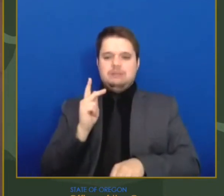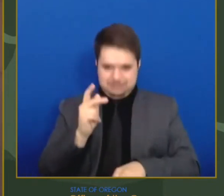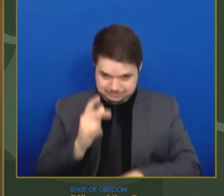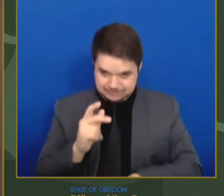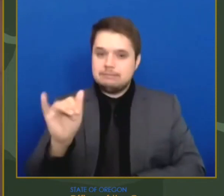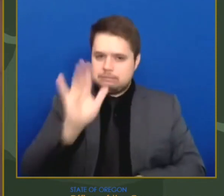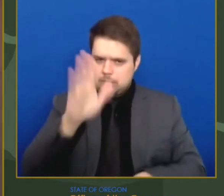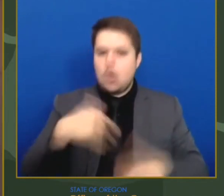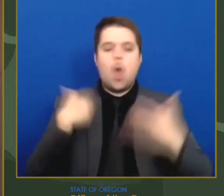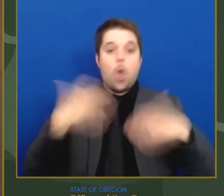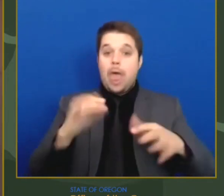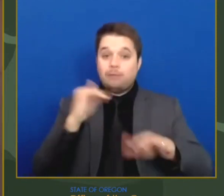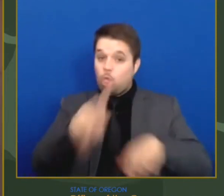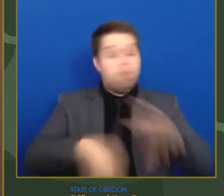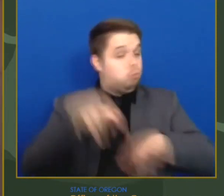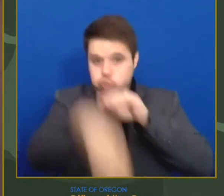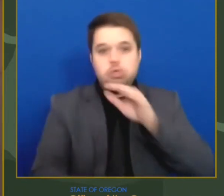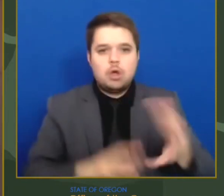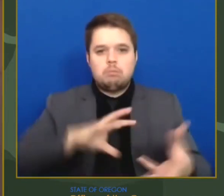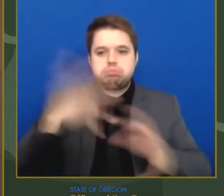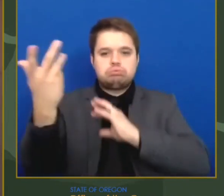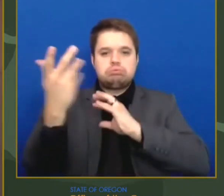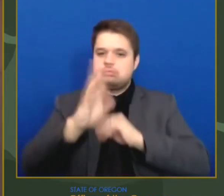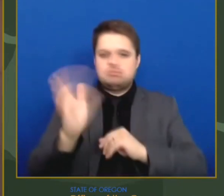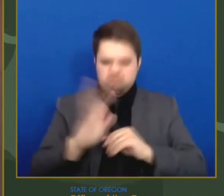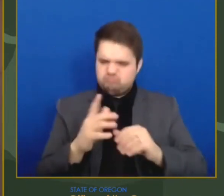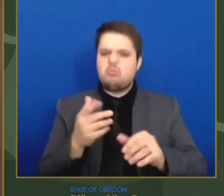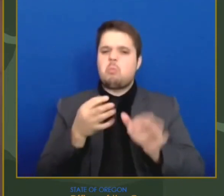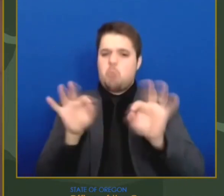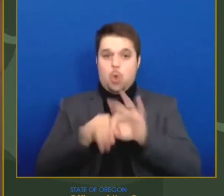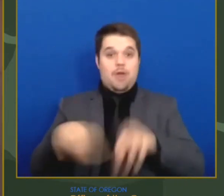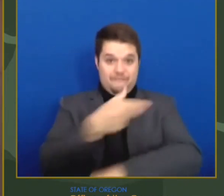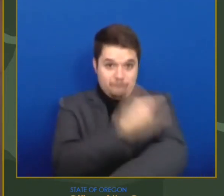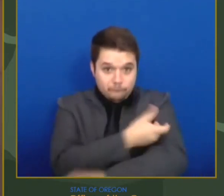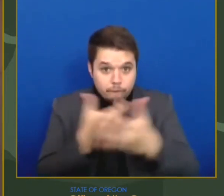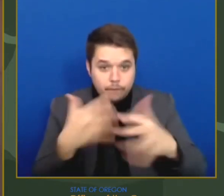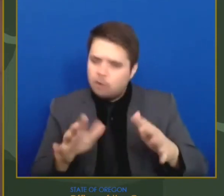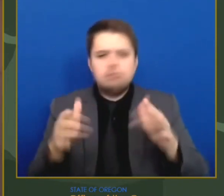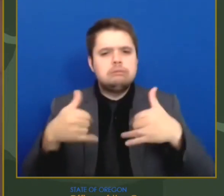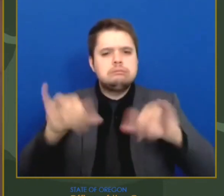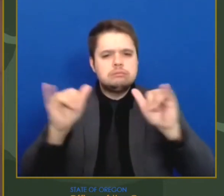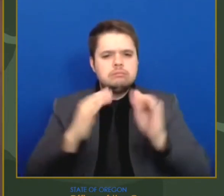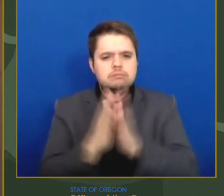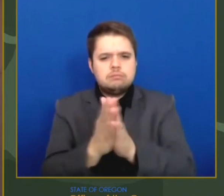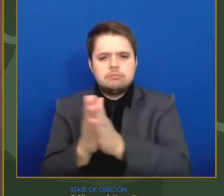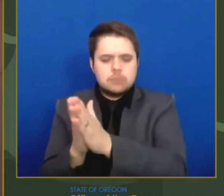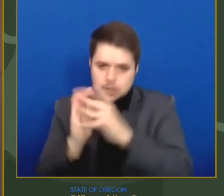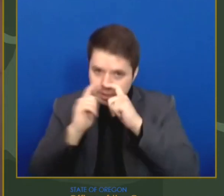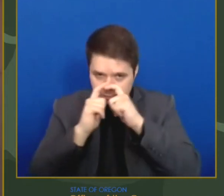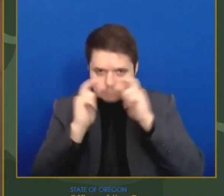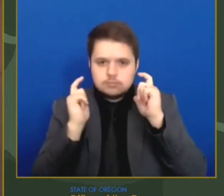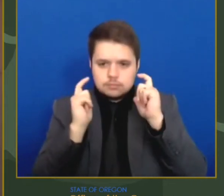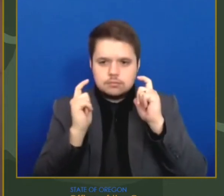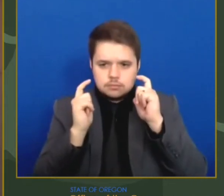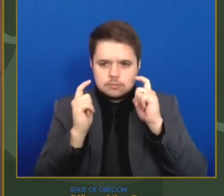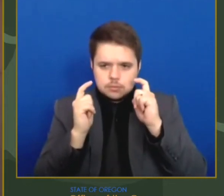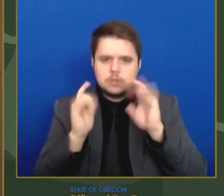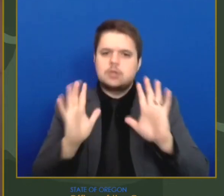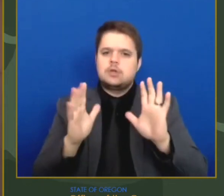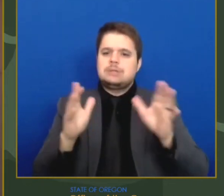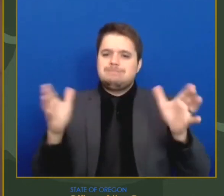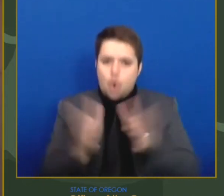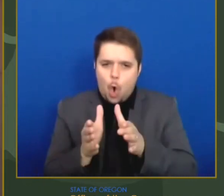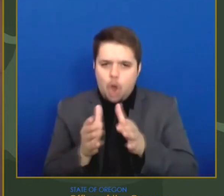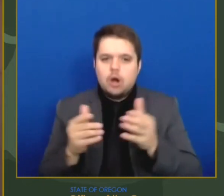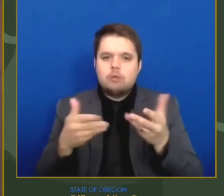mask, continue to physically distance, no large gatherings just yet, and get the vaccine, any